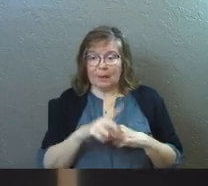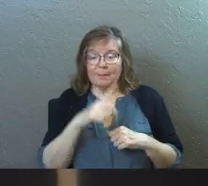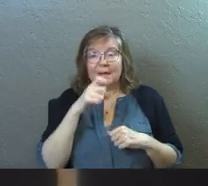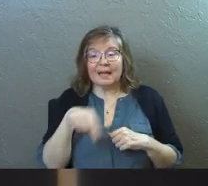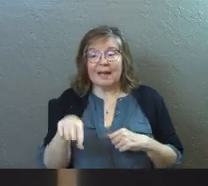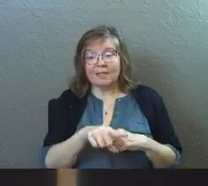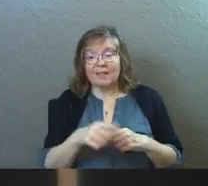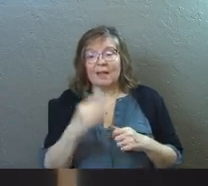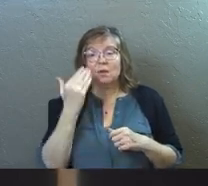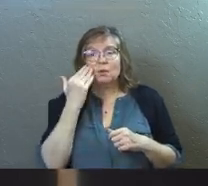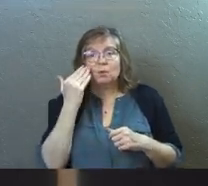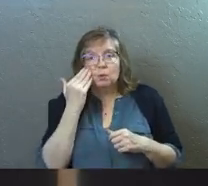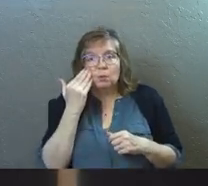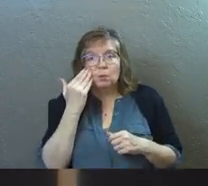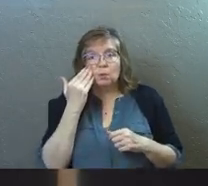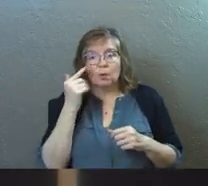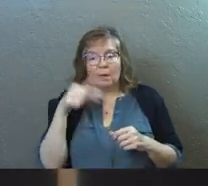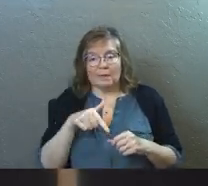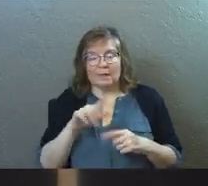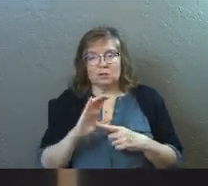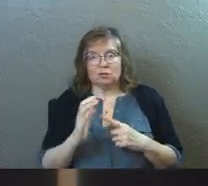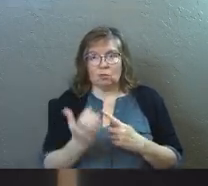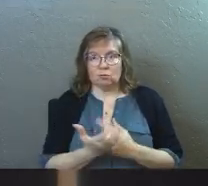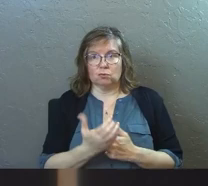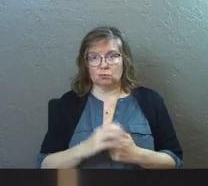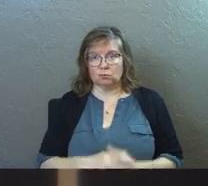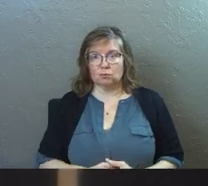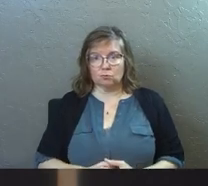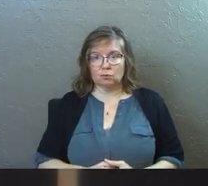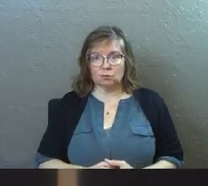them because they all knew this culture.